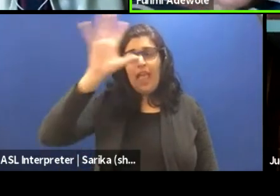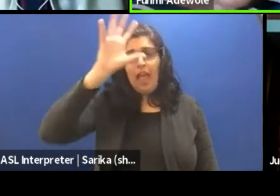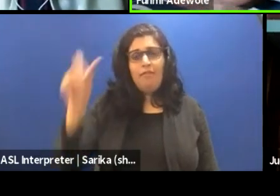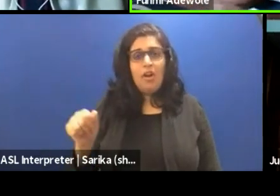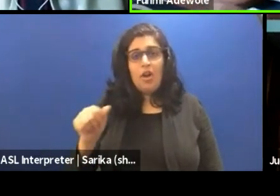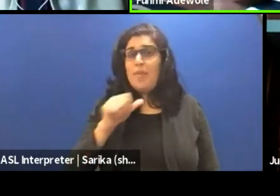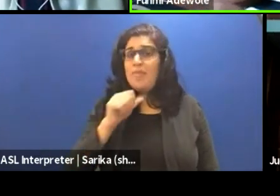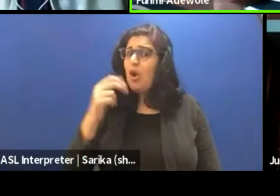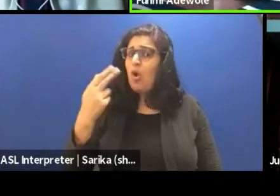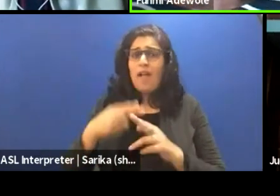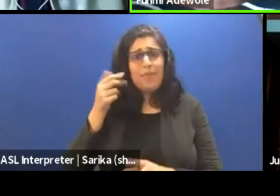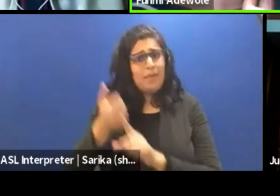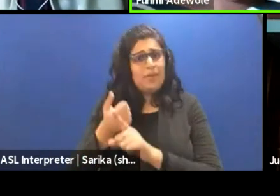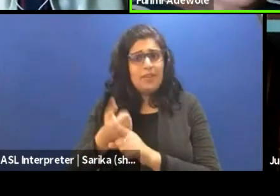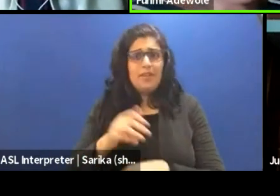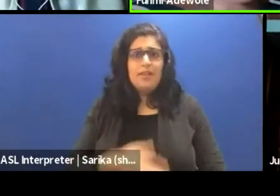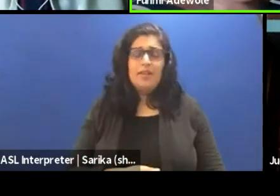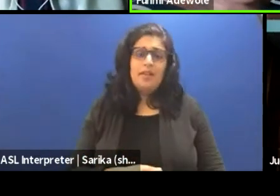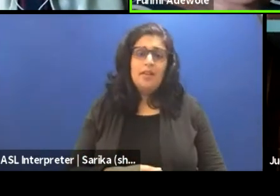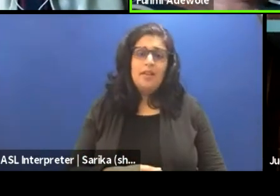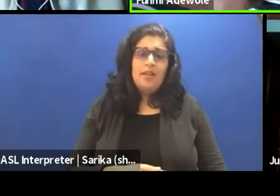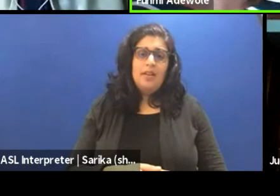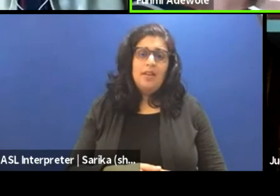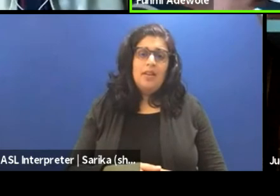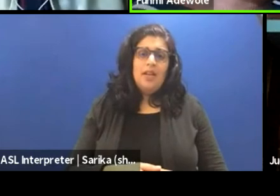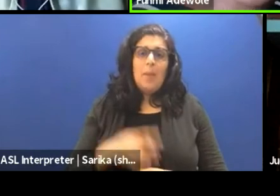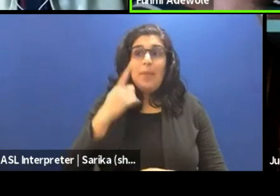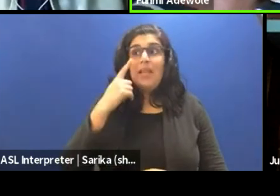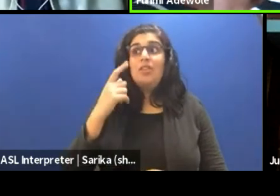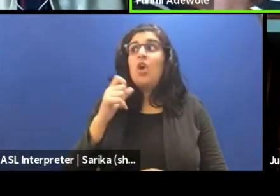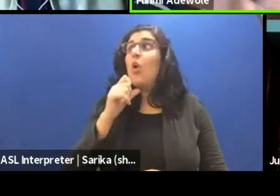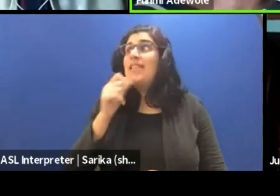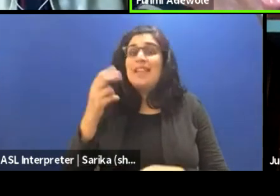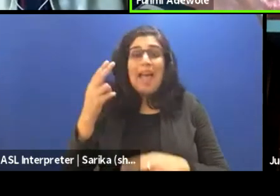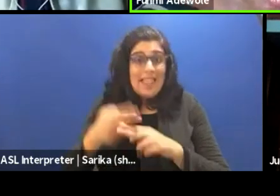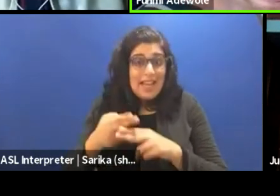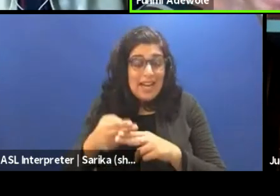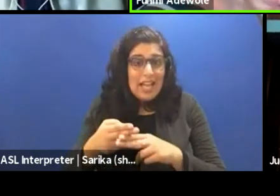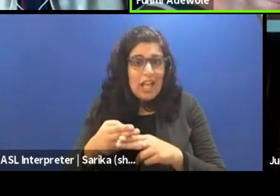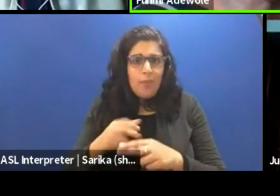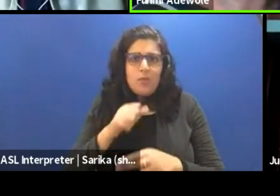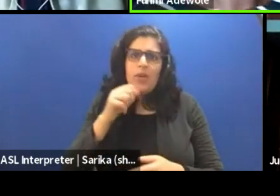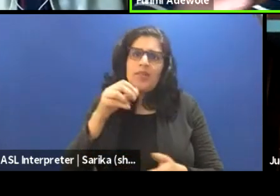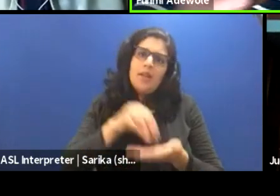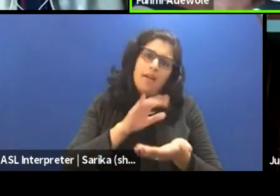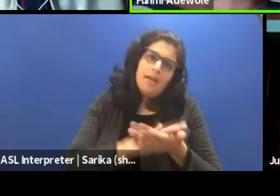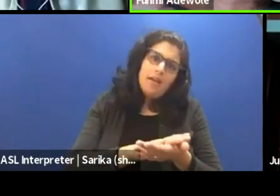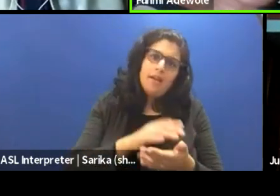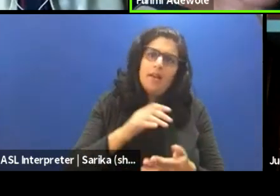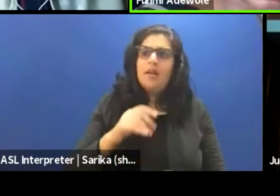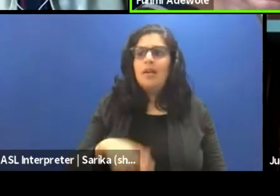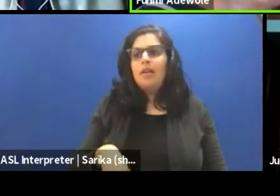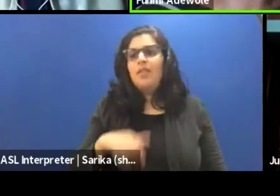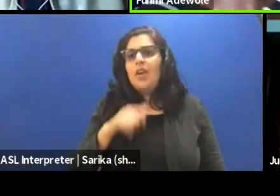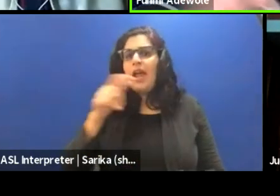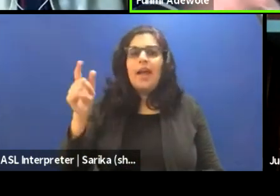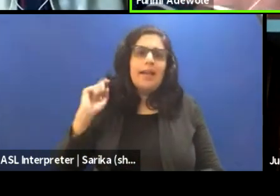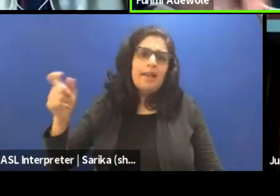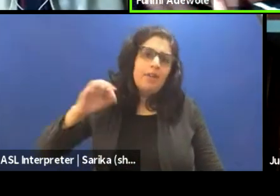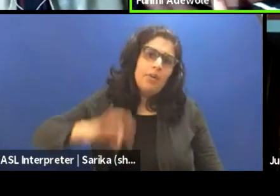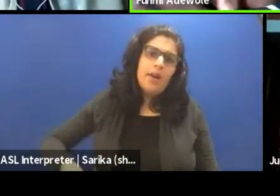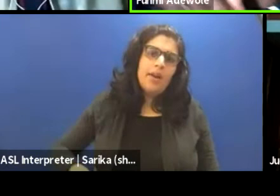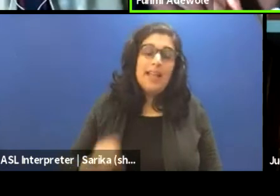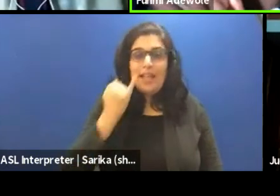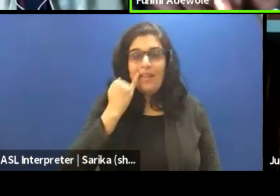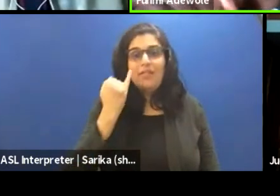Because they don't call themselves dramaturgy, what they do is not documented. It's not put in a book. It's not taught to anyone. And if someone wants to become a dramaturgy, they